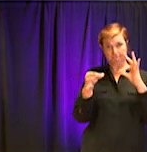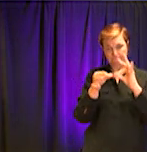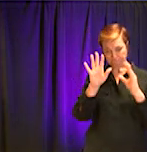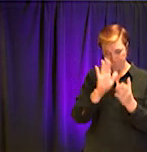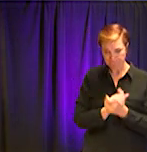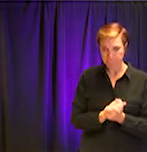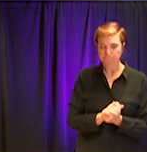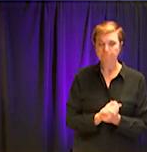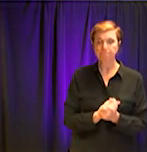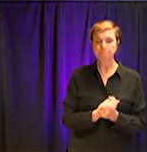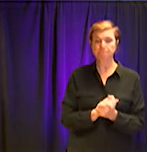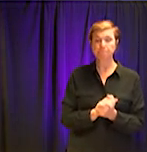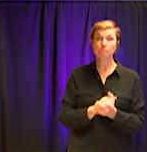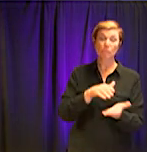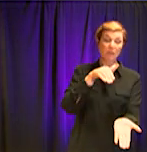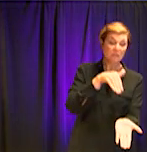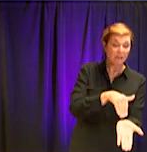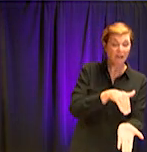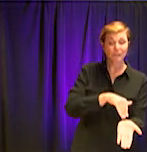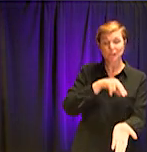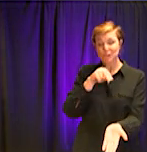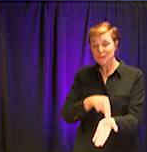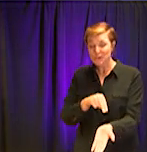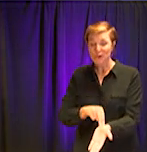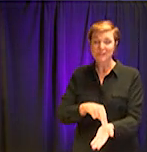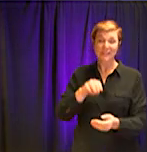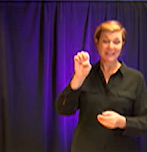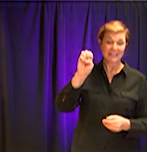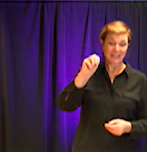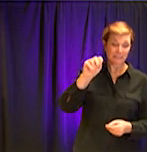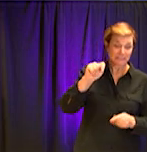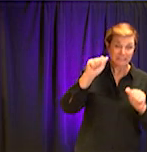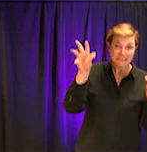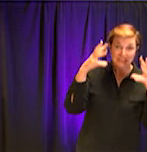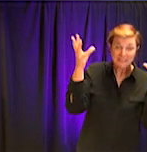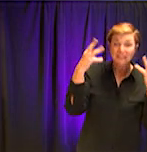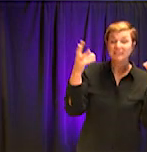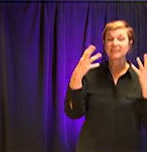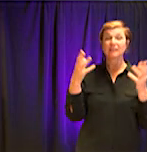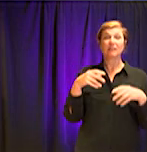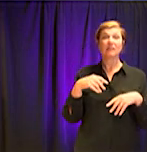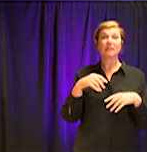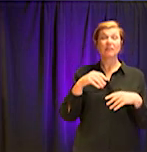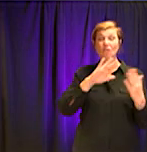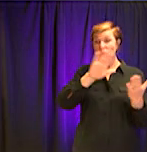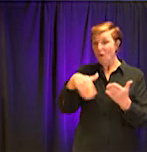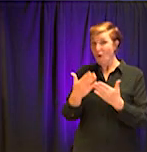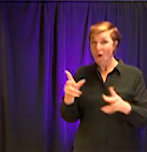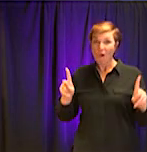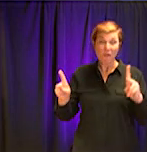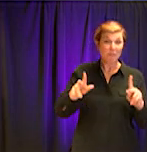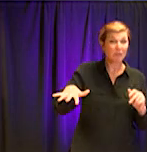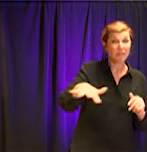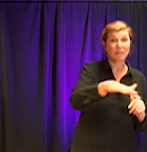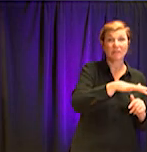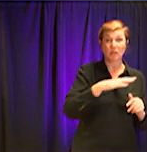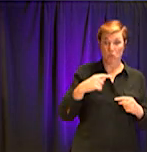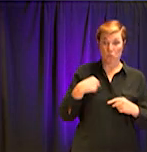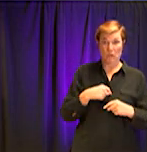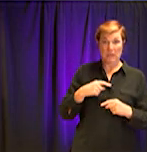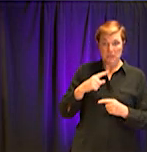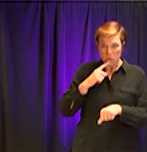the doctors, nurses, EMTs, paramedics, healthcare personnel in our community, again, working for weeks to be best prepared,